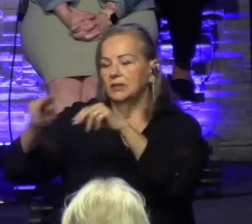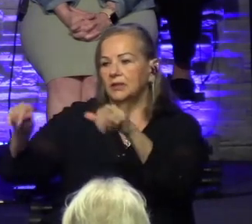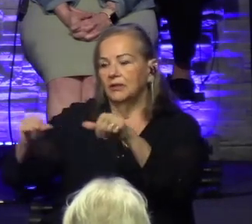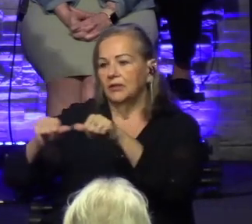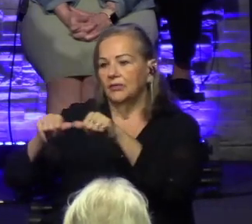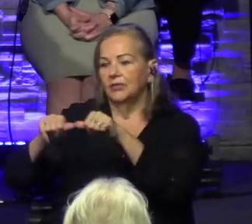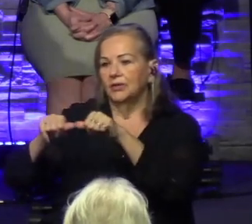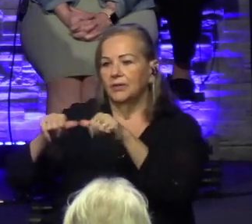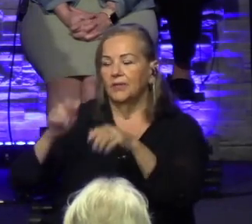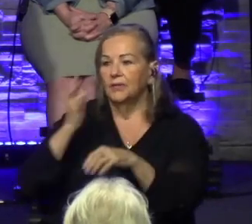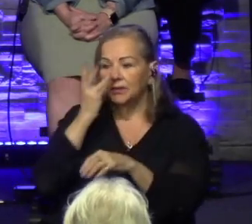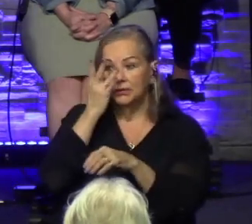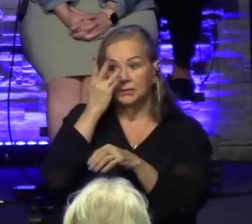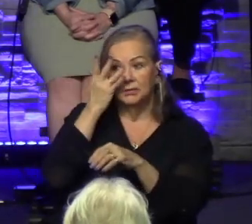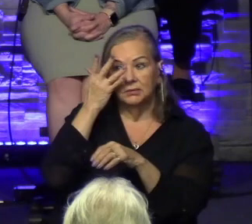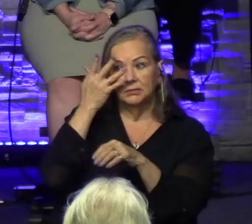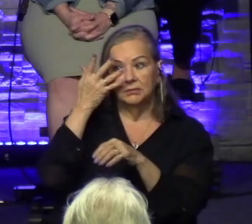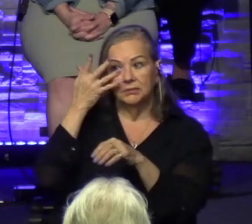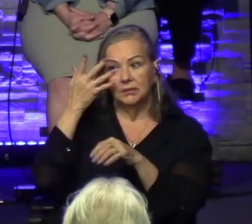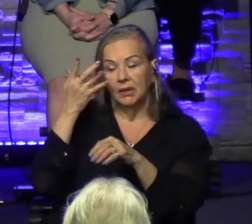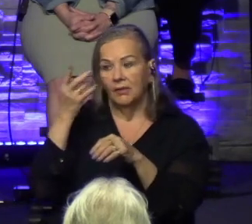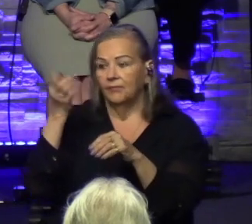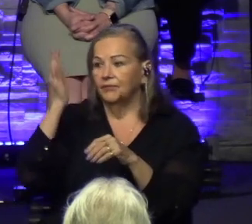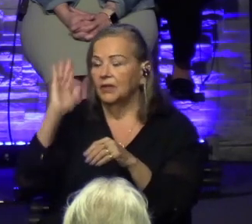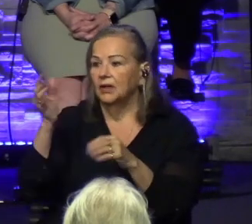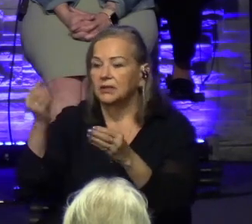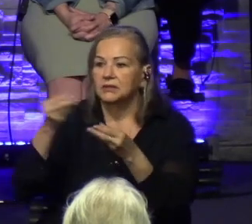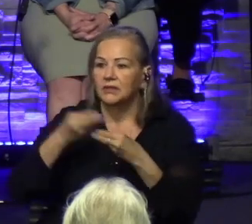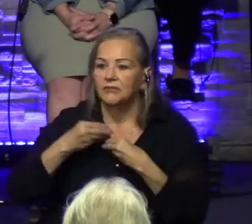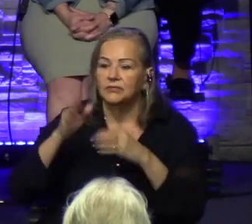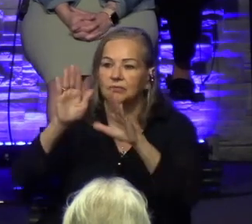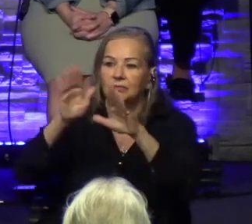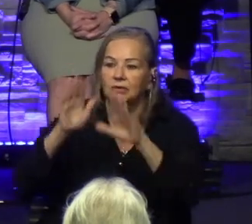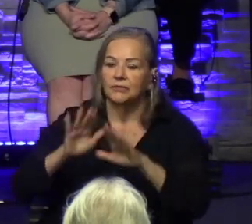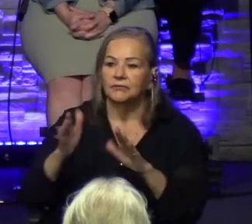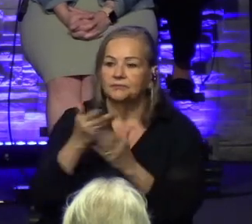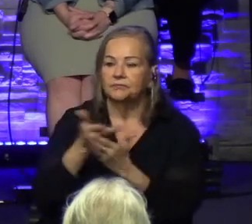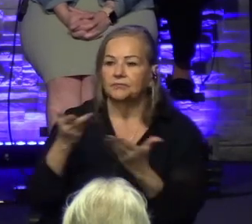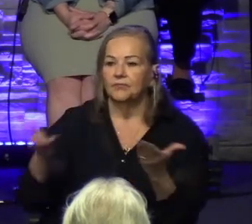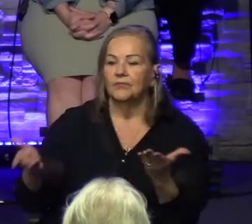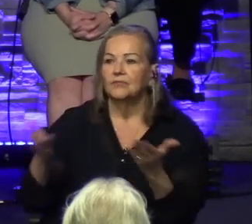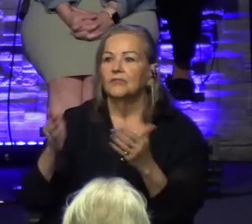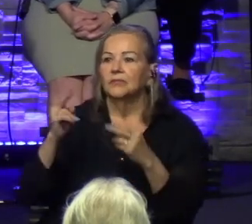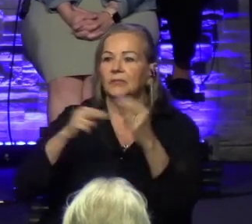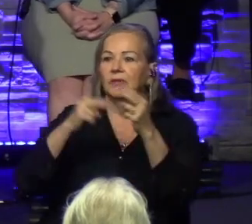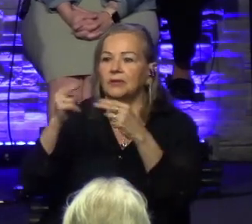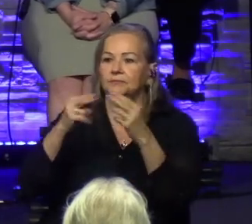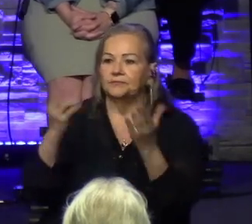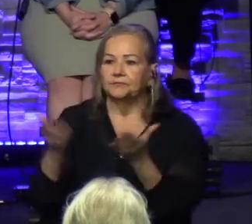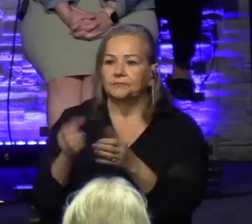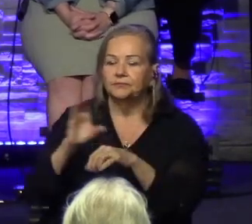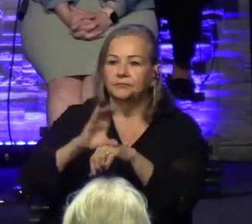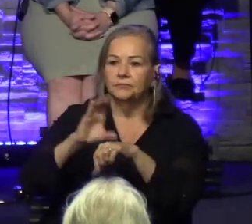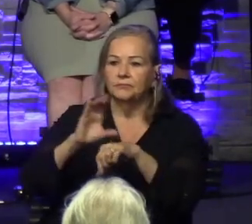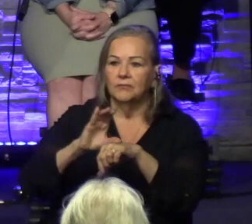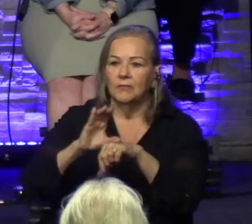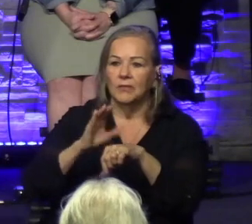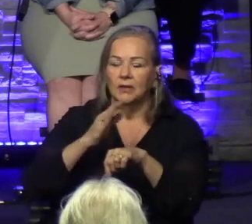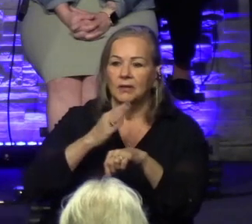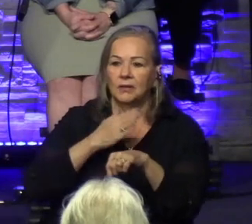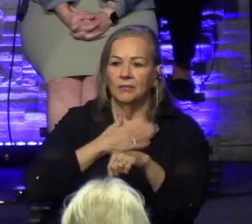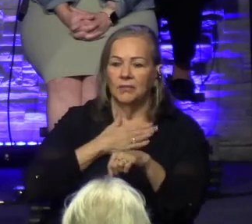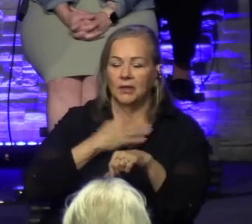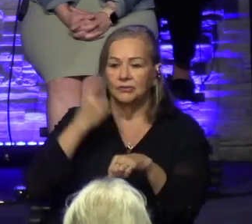And God has given us some great things here in this building. God has given us a great space. And my hope and my dream, one day,